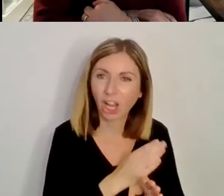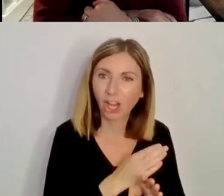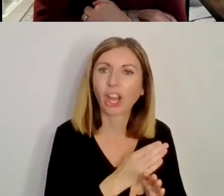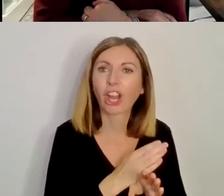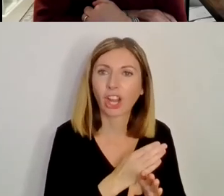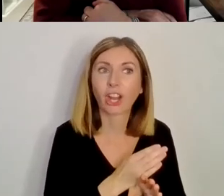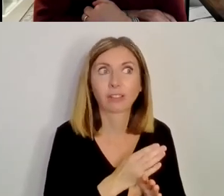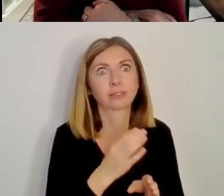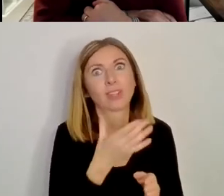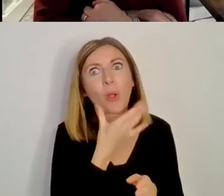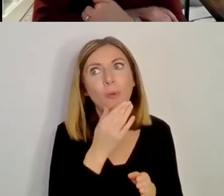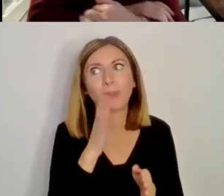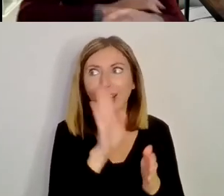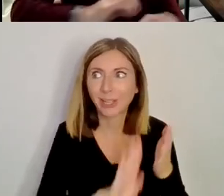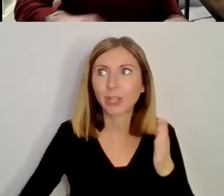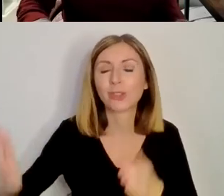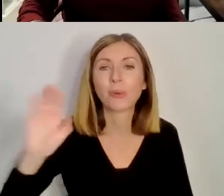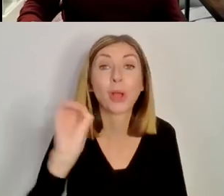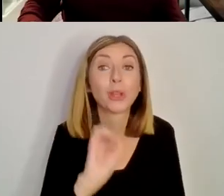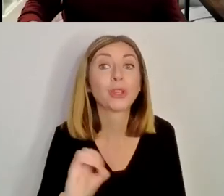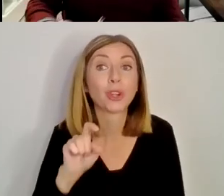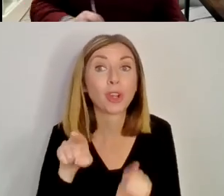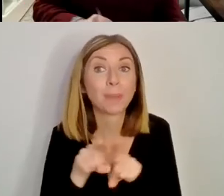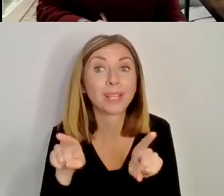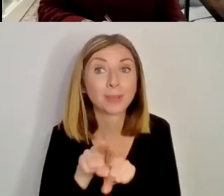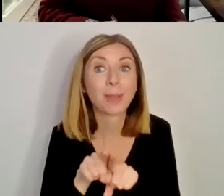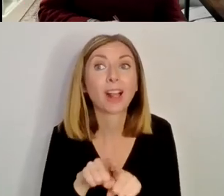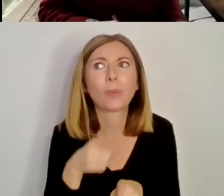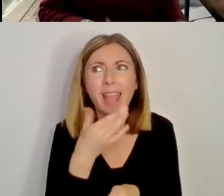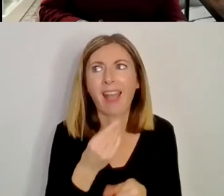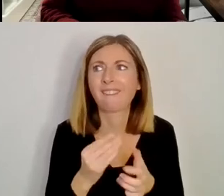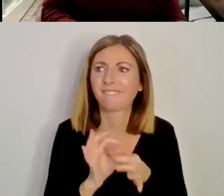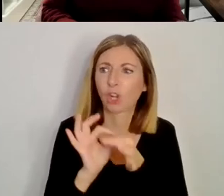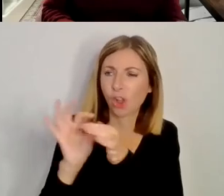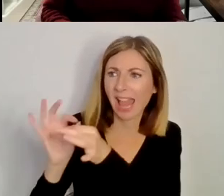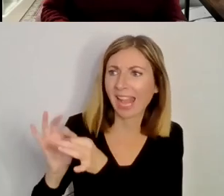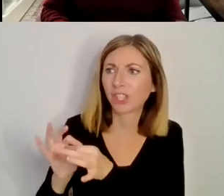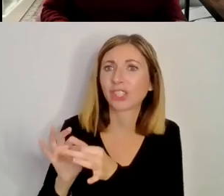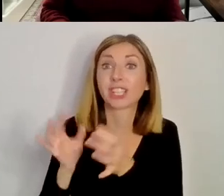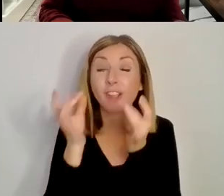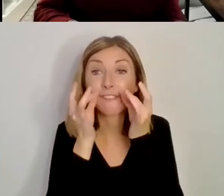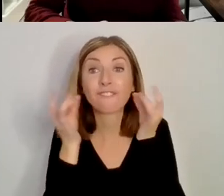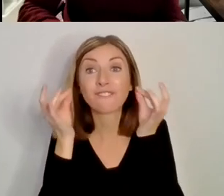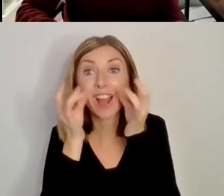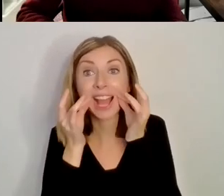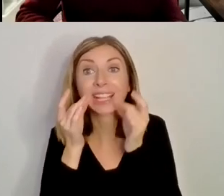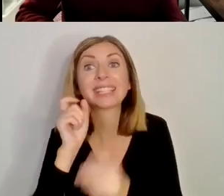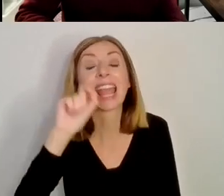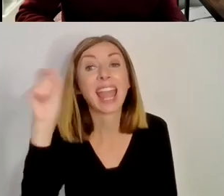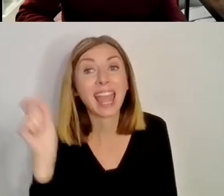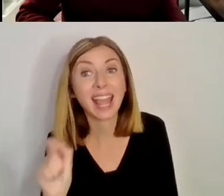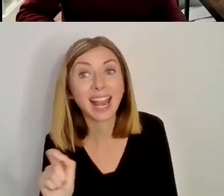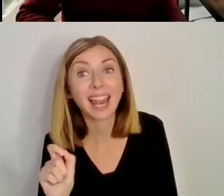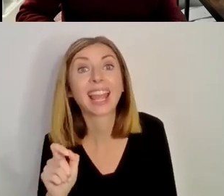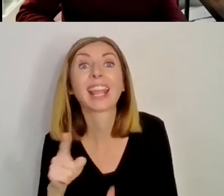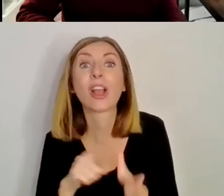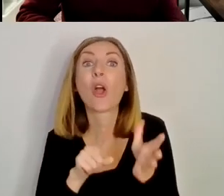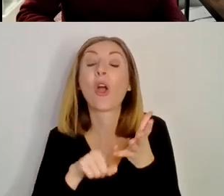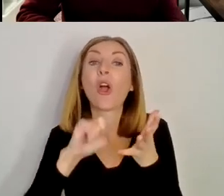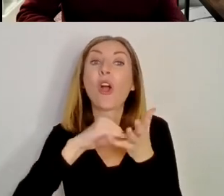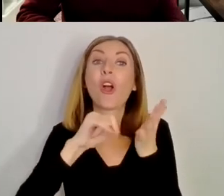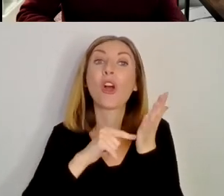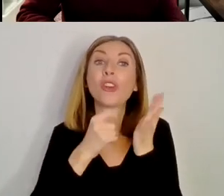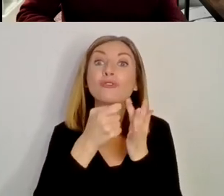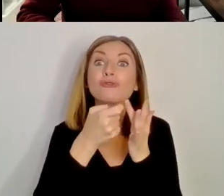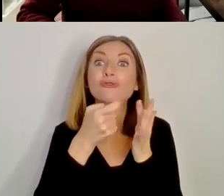through into Europe as well. Something to with our connections in, in France, in Austria and Italy. Okay. Wow. Wonderful. There's